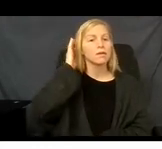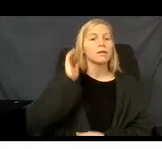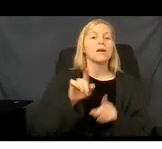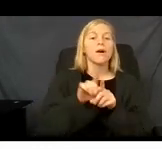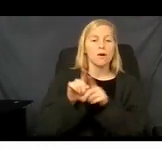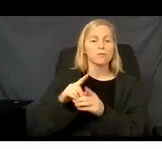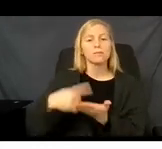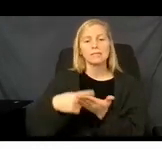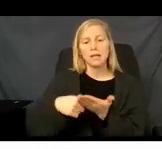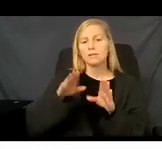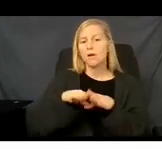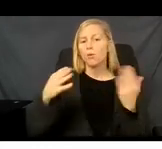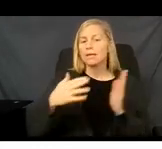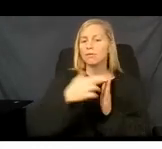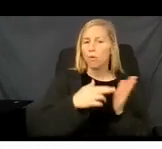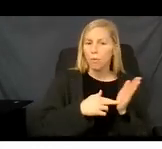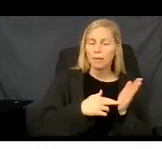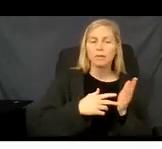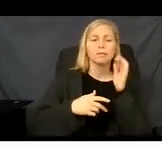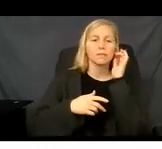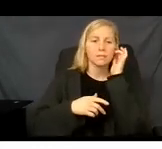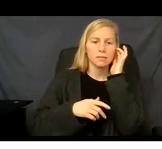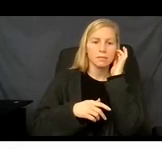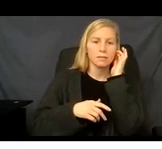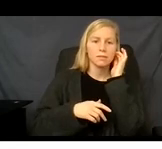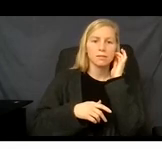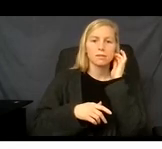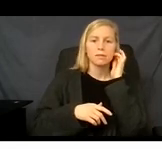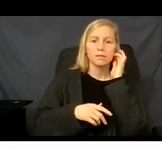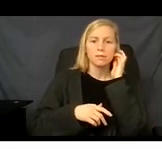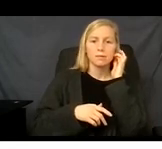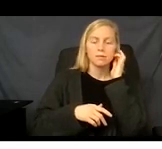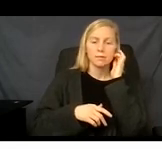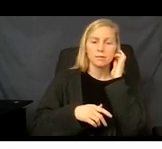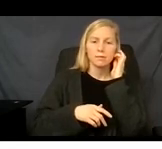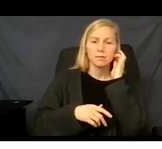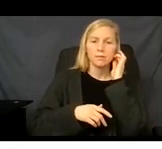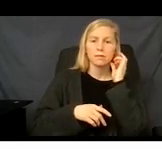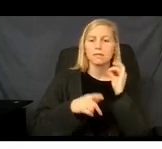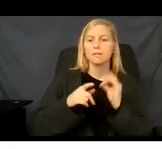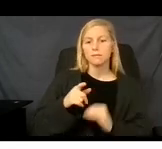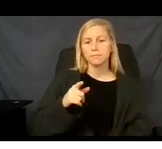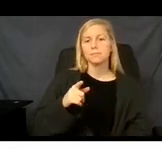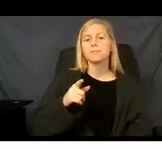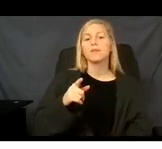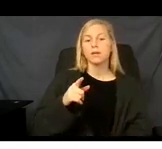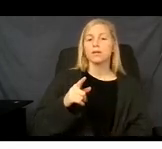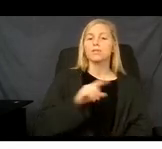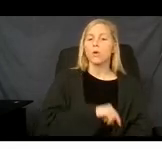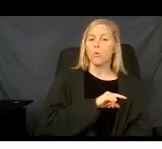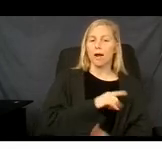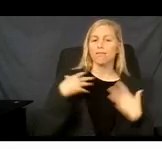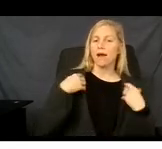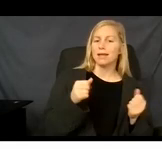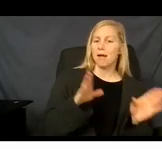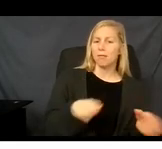Enrollment as it's applied to Qualified Health Plan only. It doesn't apply to Medicaid, Child Health Plus, and